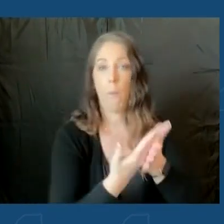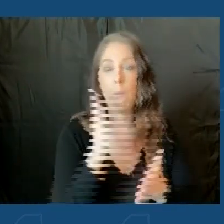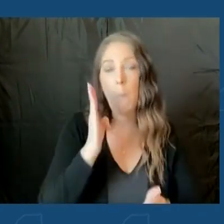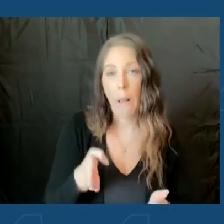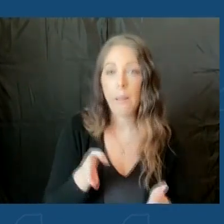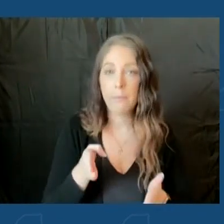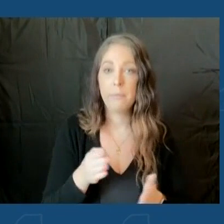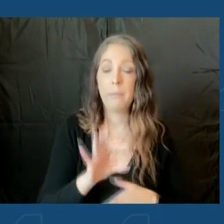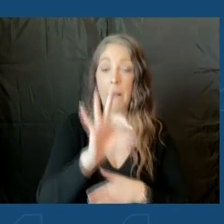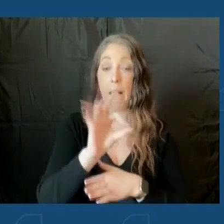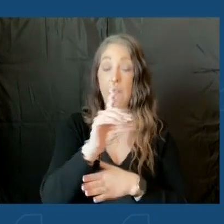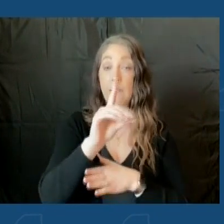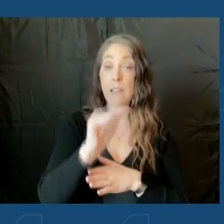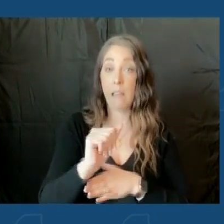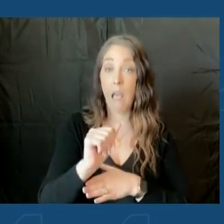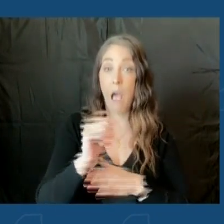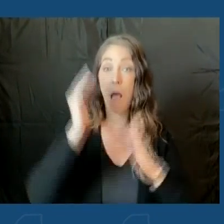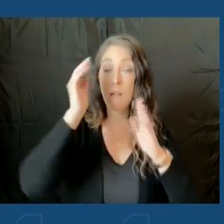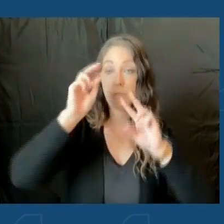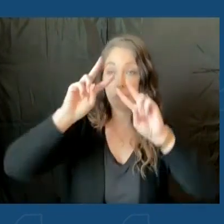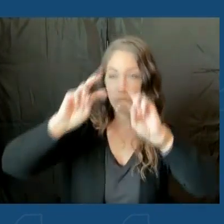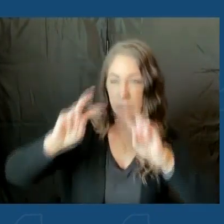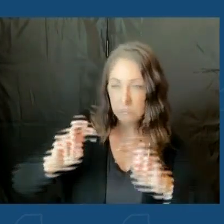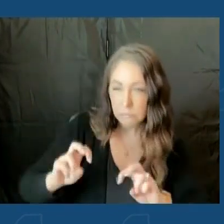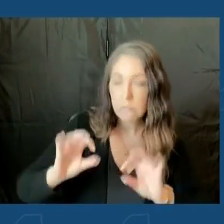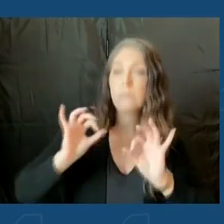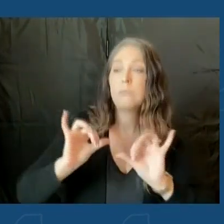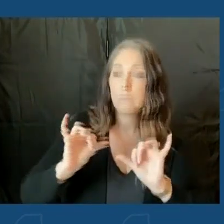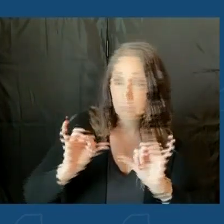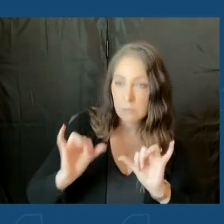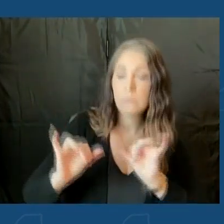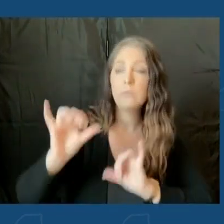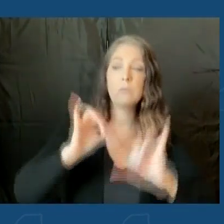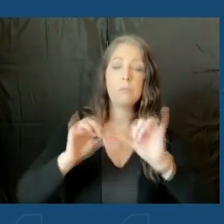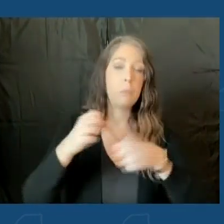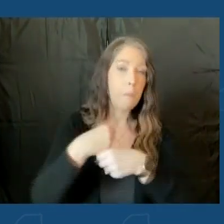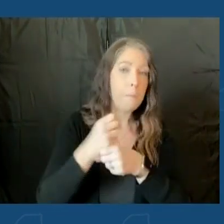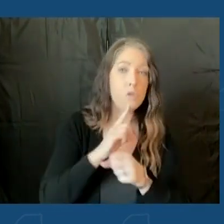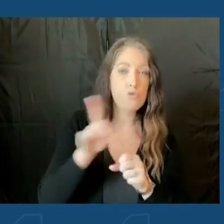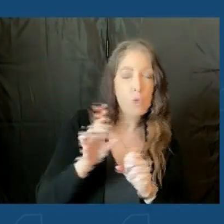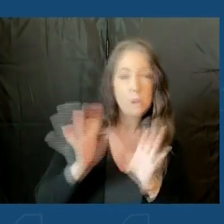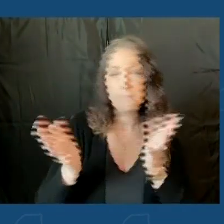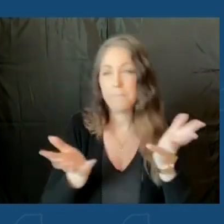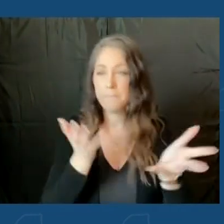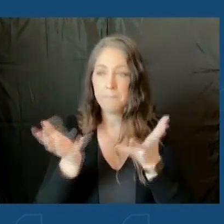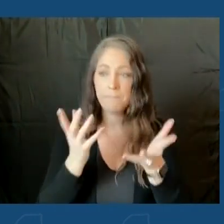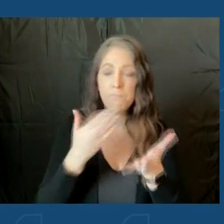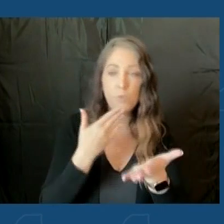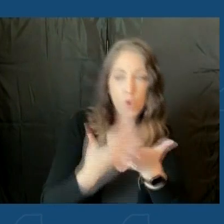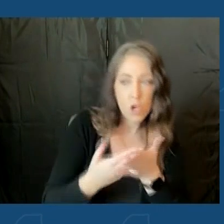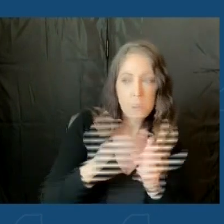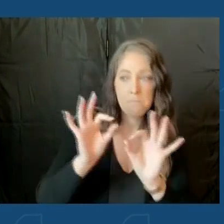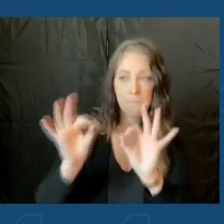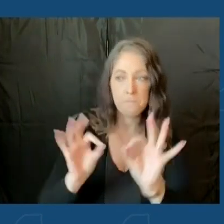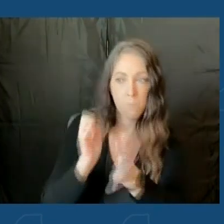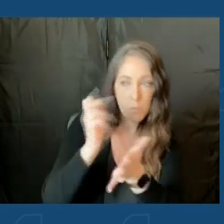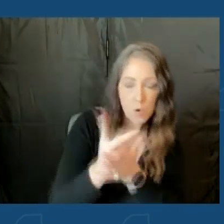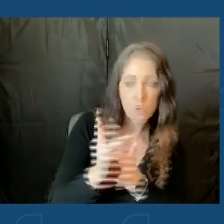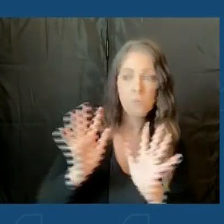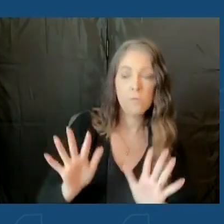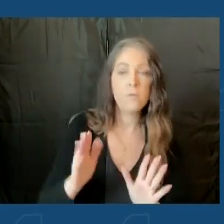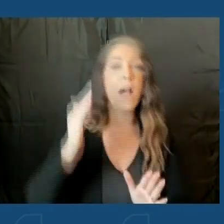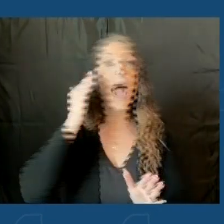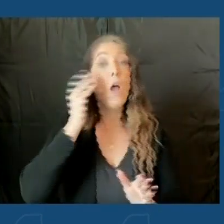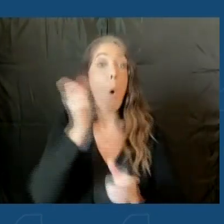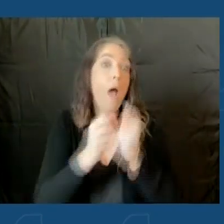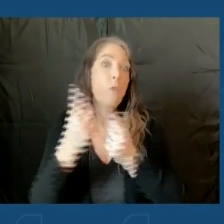FDA inspectors, FDA scientists are running some integrity checks, making sure the vaccines are in good shape. You know, I know everybody wants to